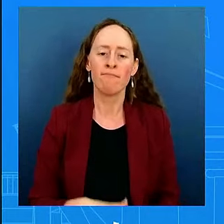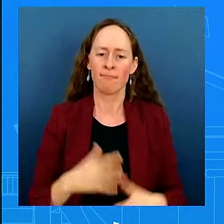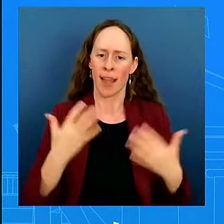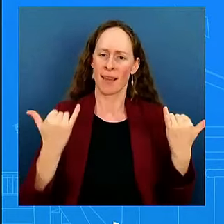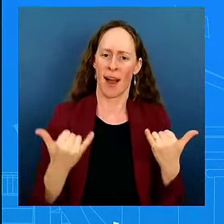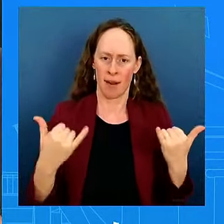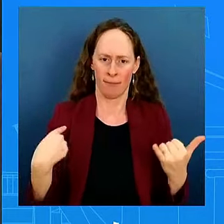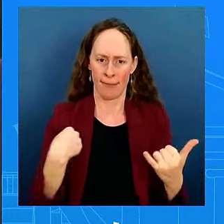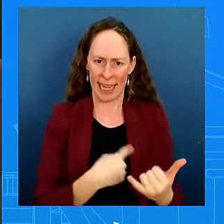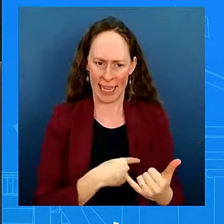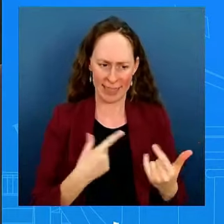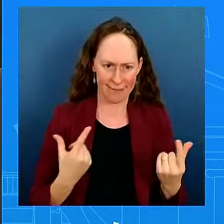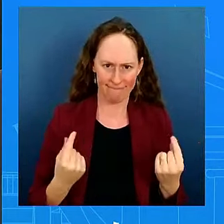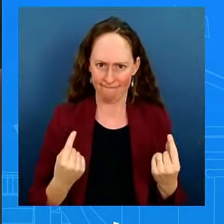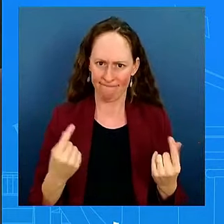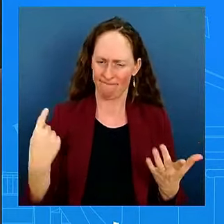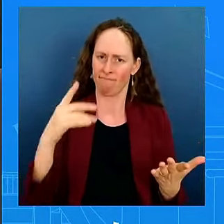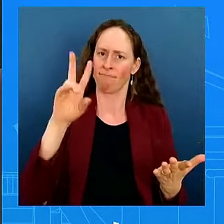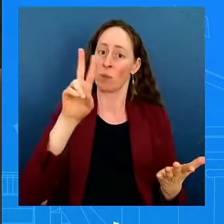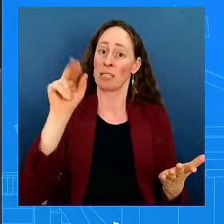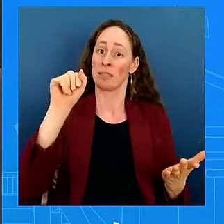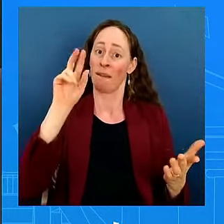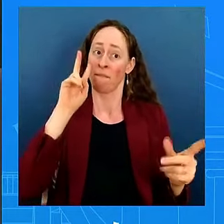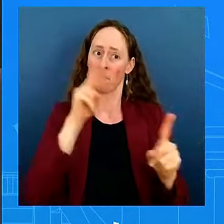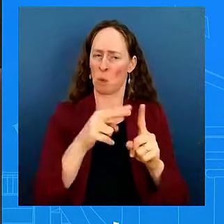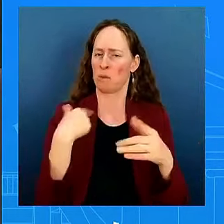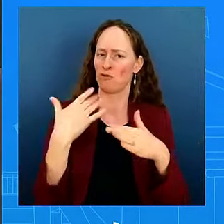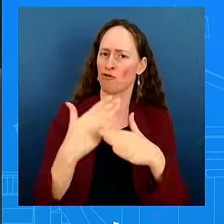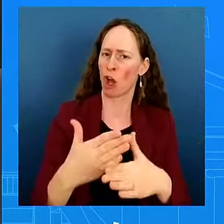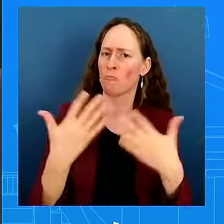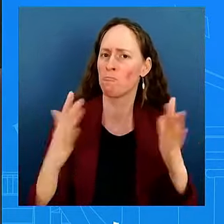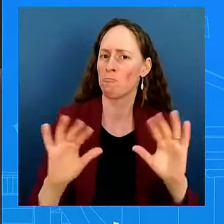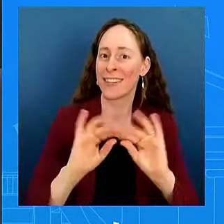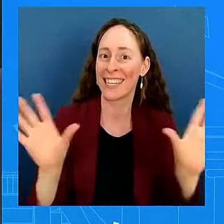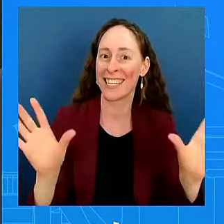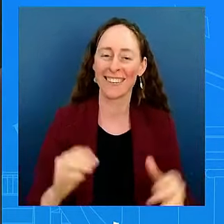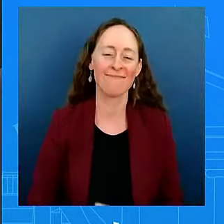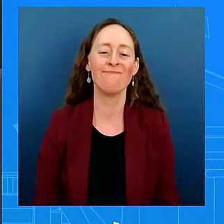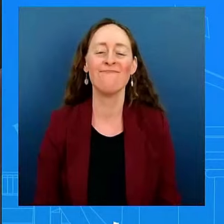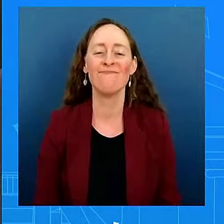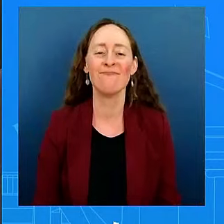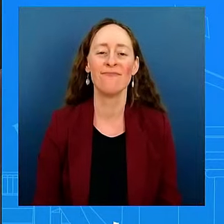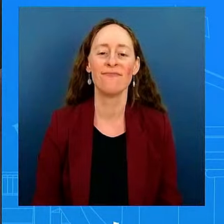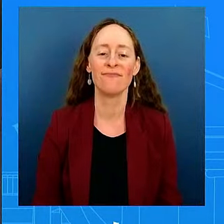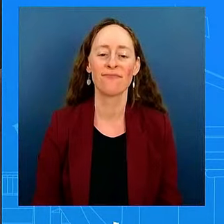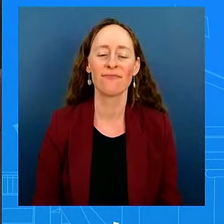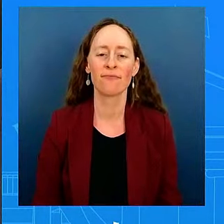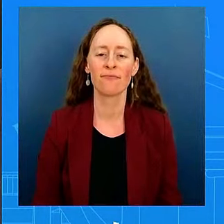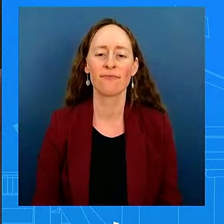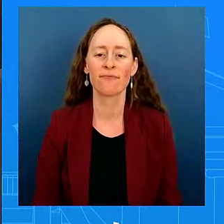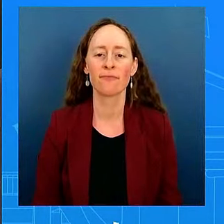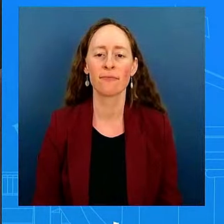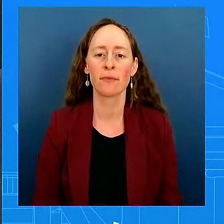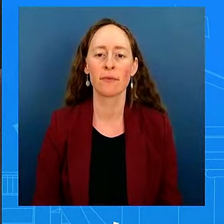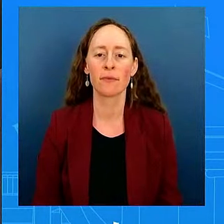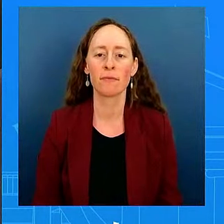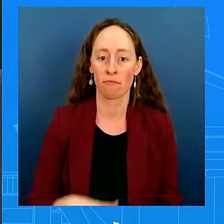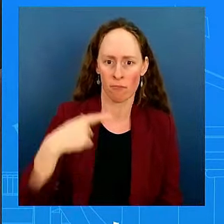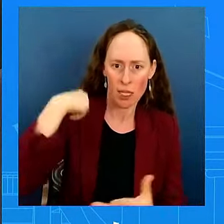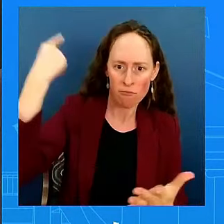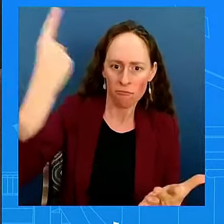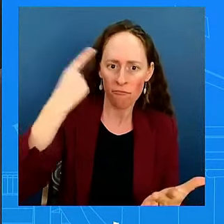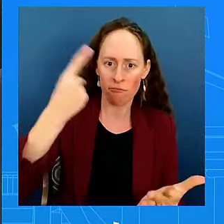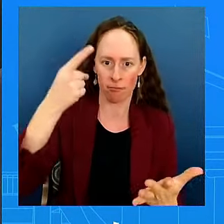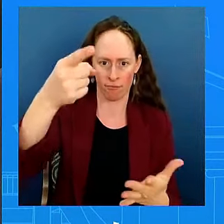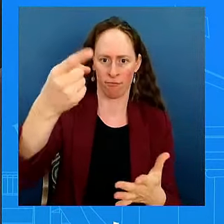You are saying that you are referring to that outcome coming from the U.S.'s